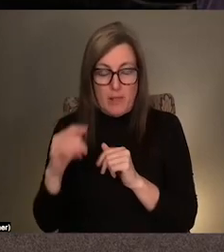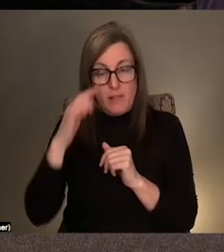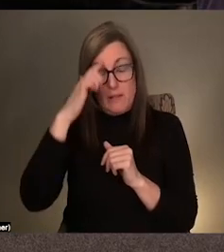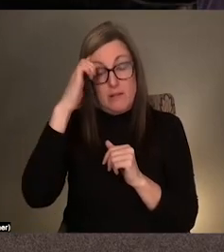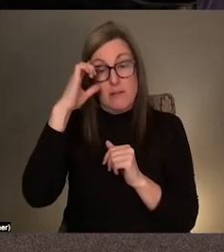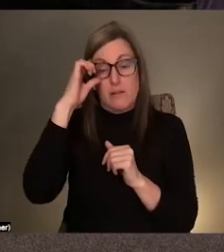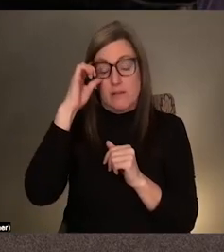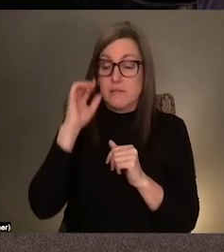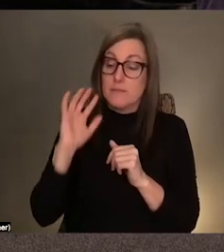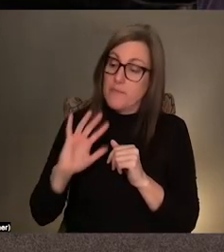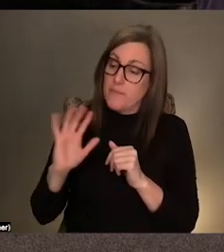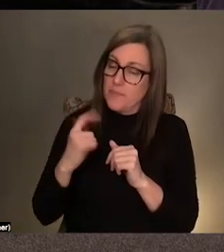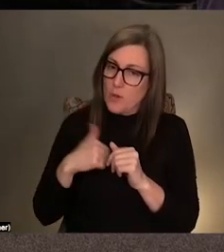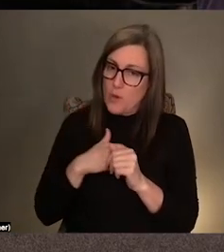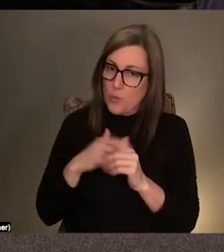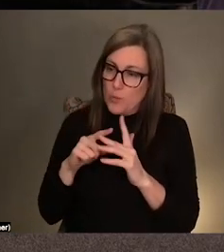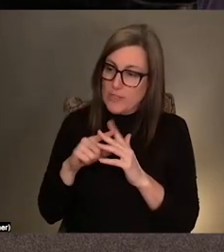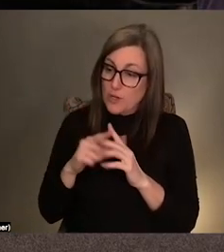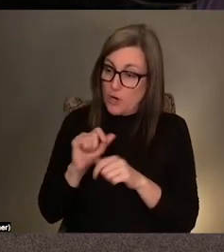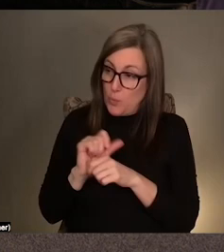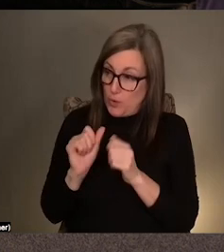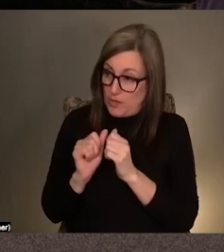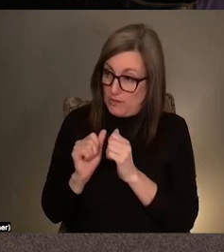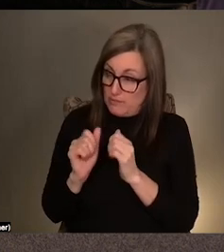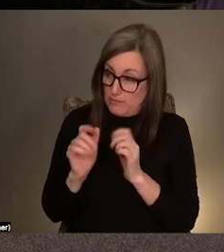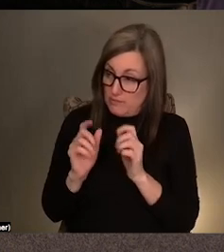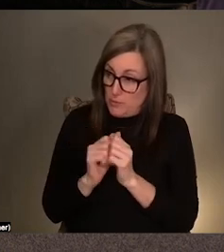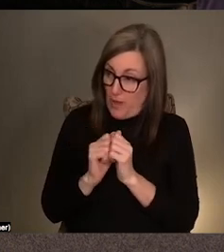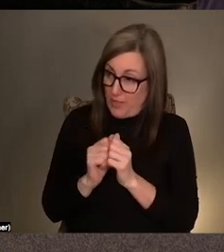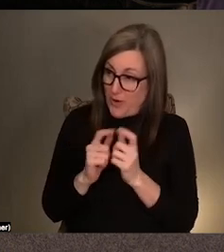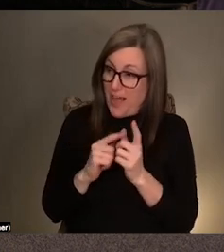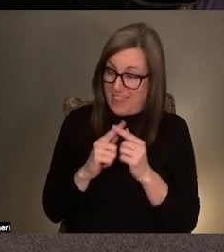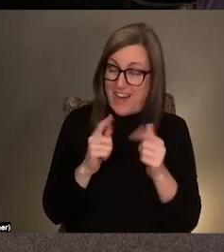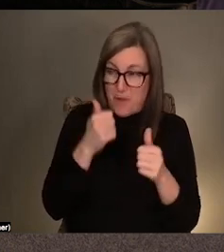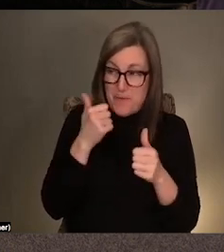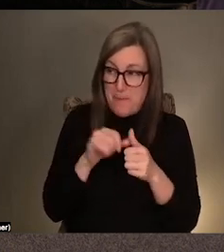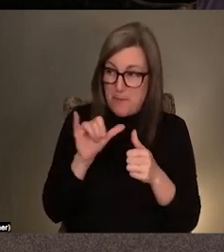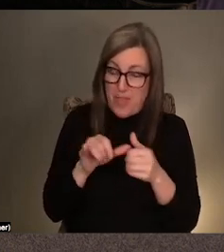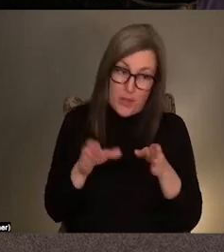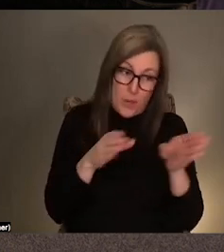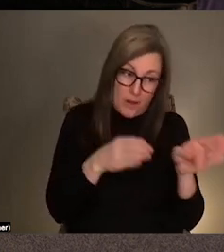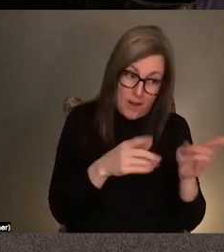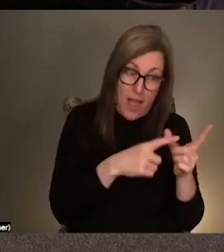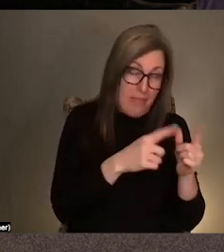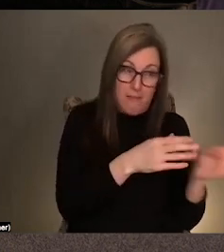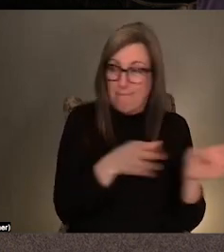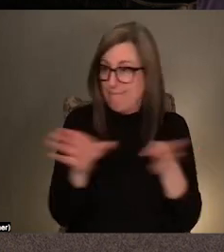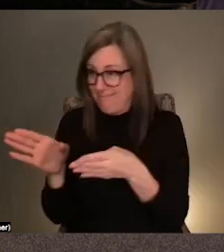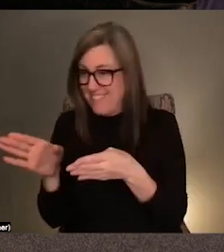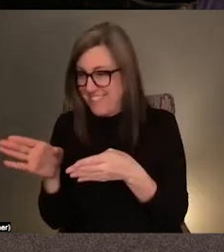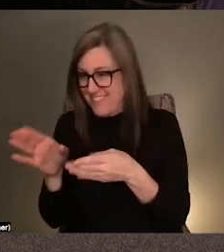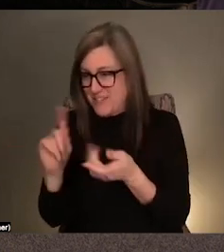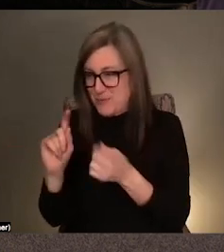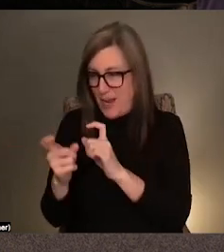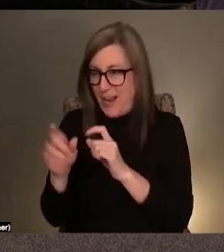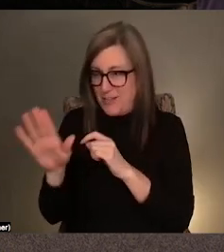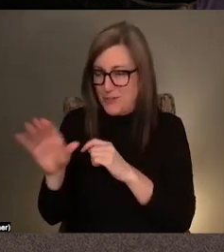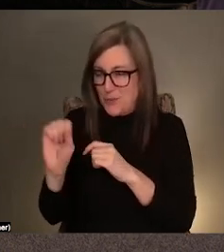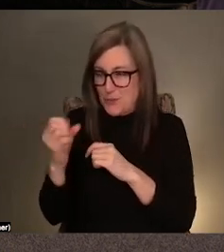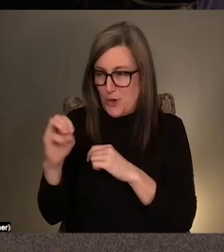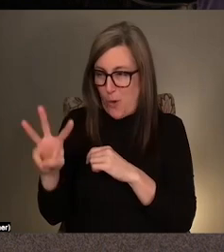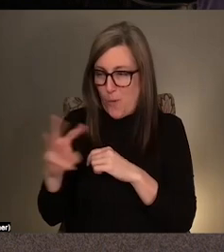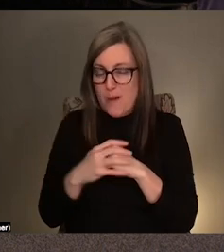working together. There was a particular idea and then there was a hard turn, which was exciting. Yeah. And then